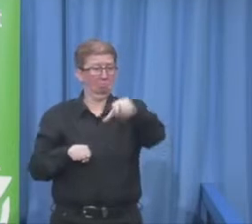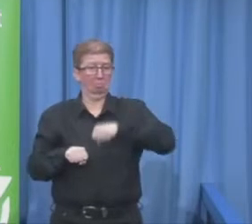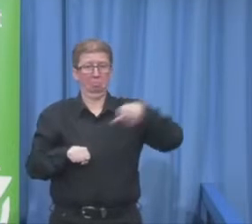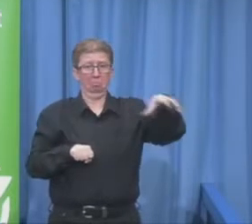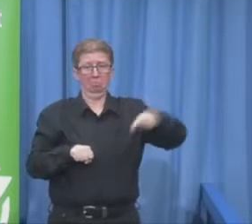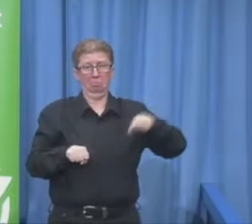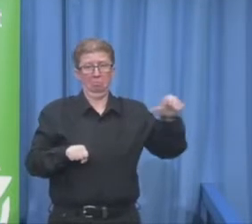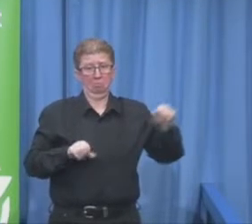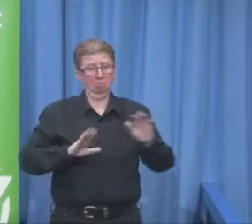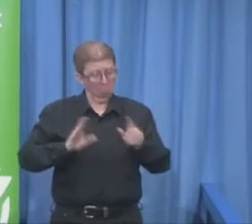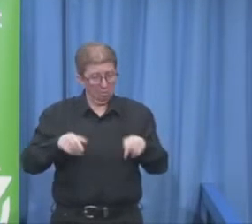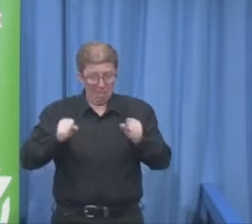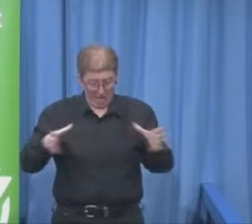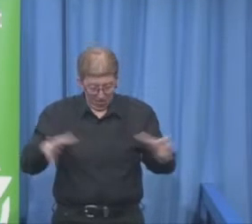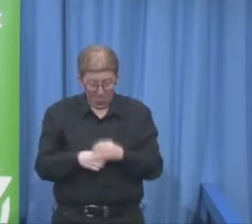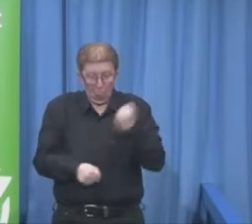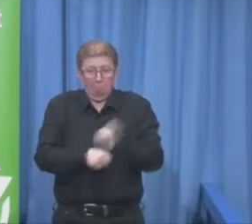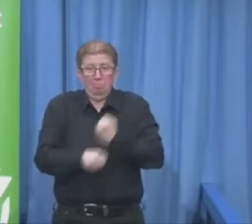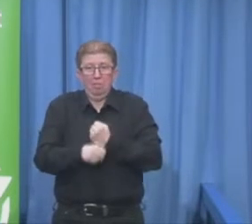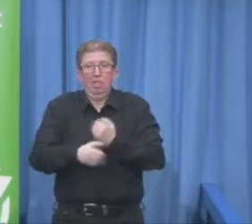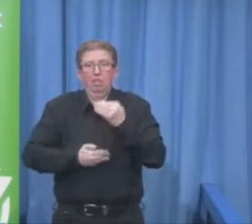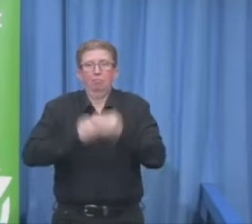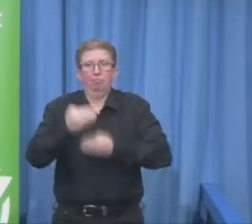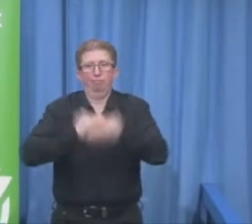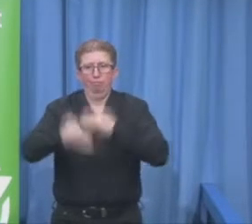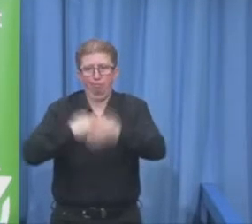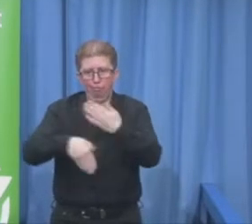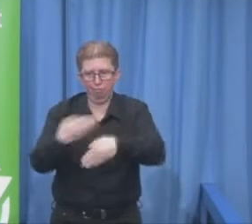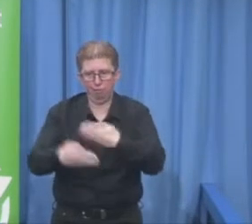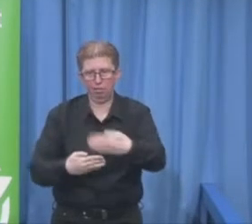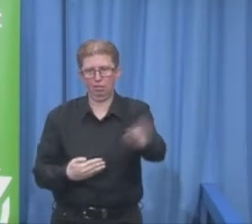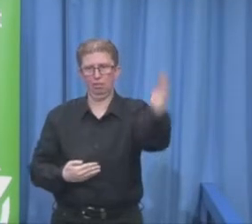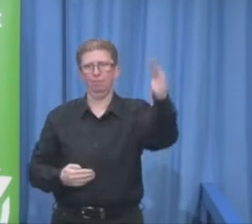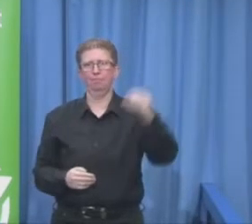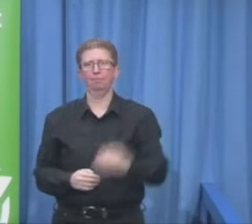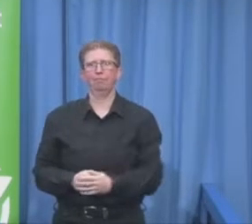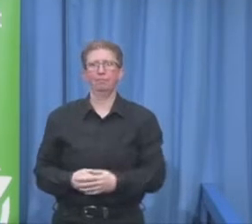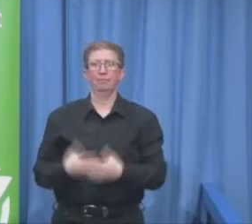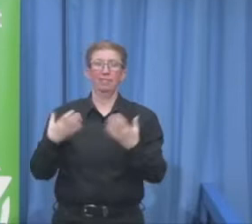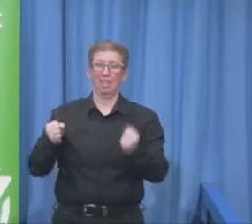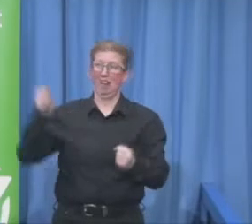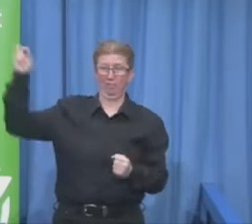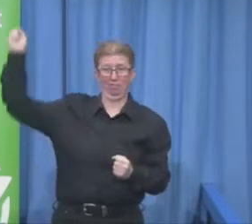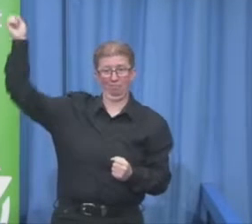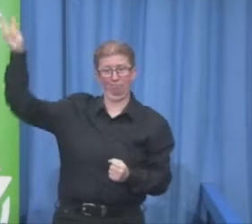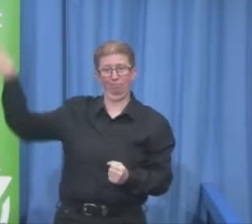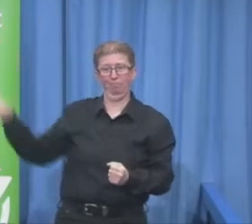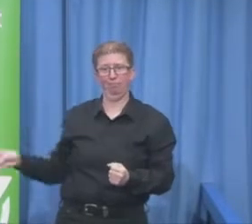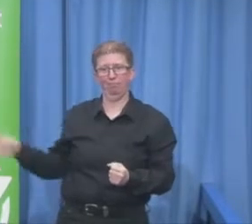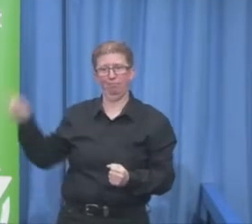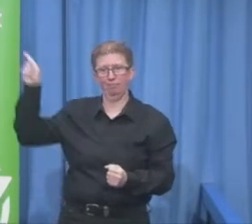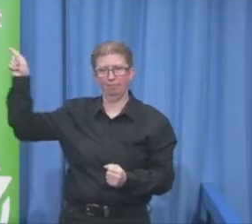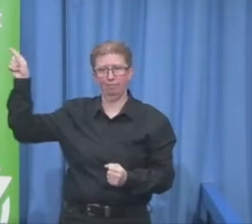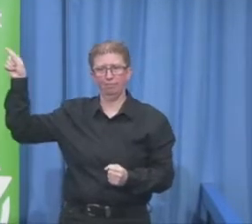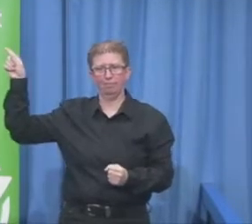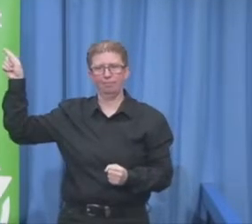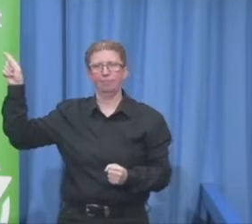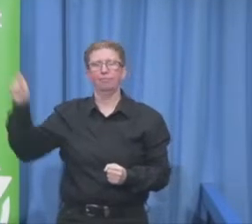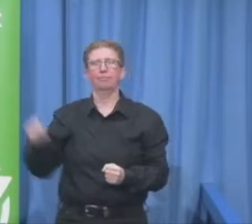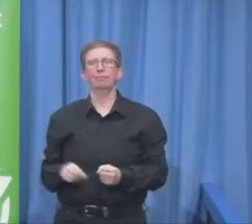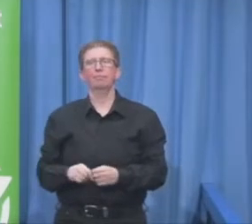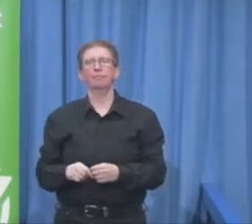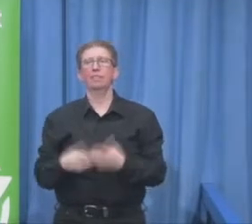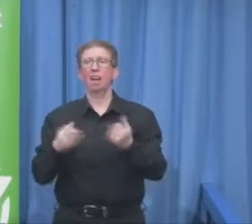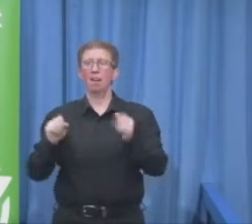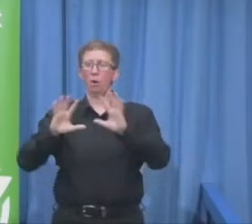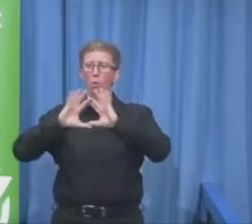only to give you a little overview that there is great things out there in the world and I believe it would be a wonderful first